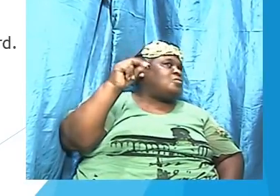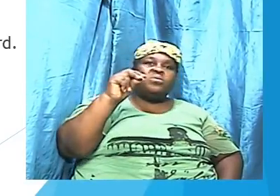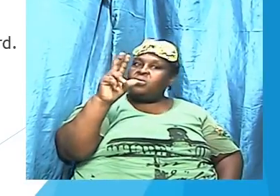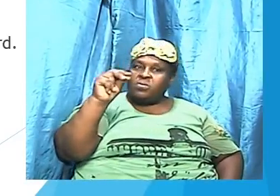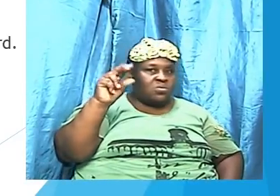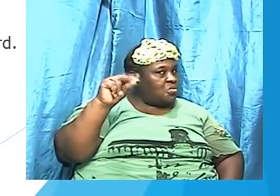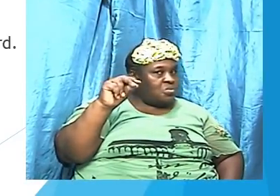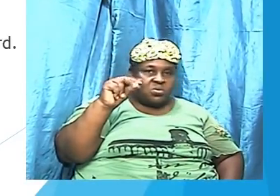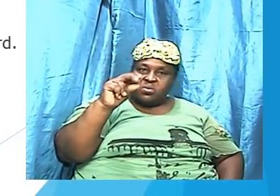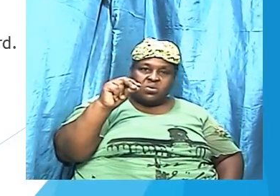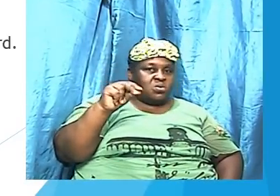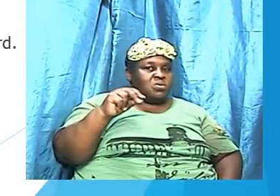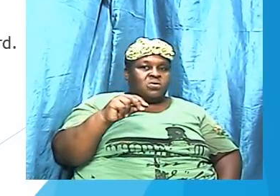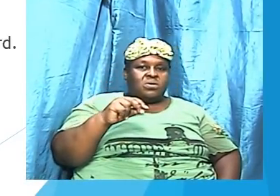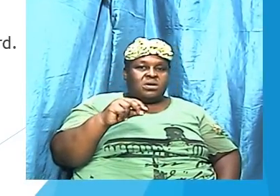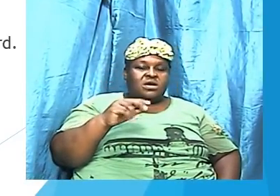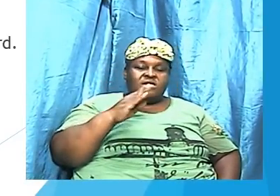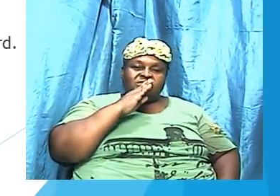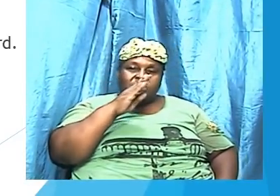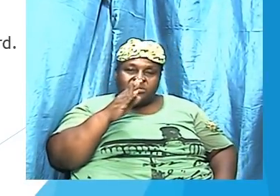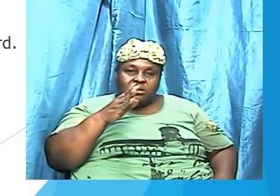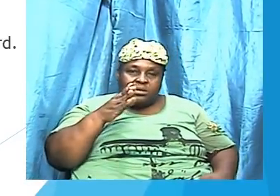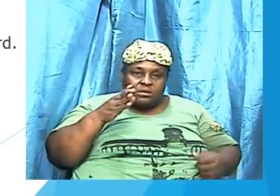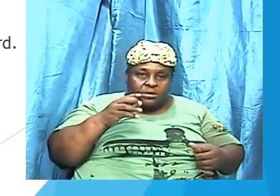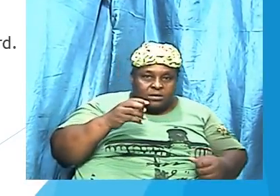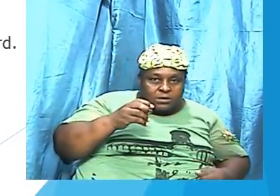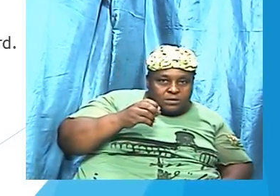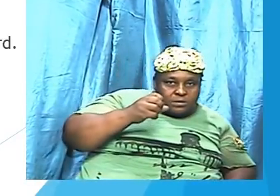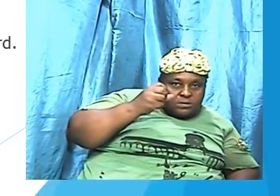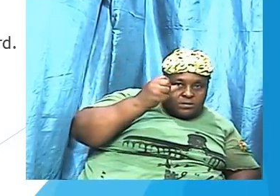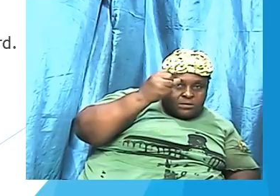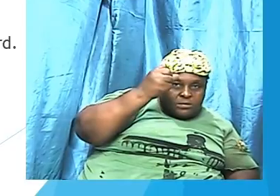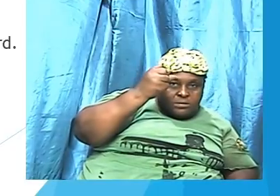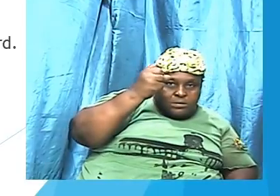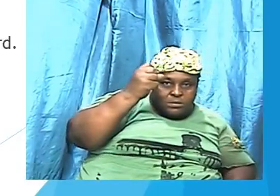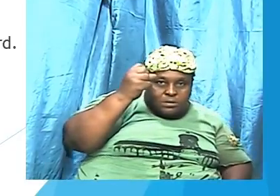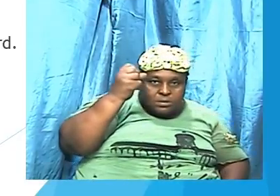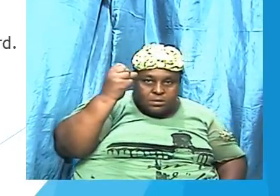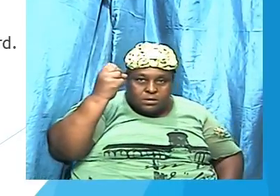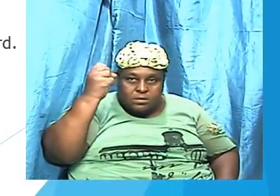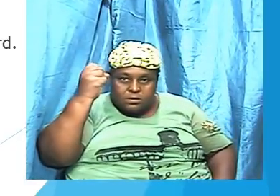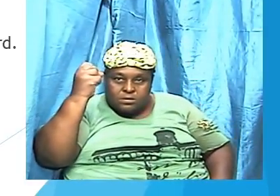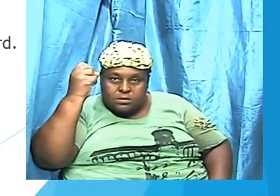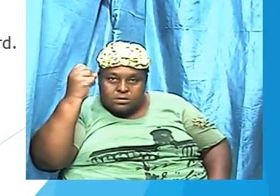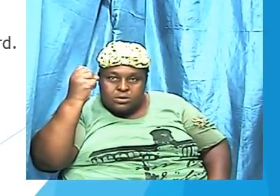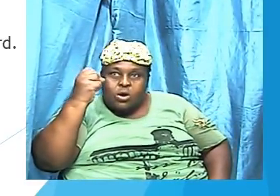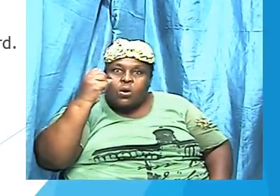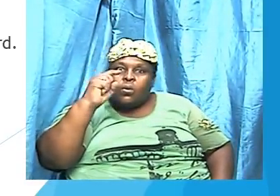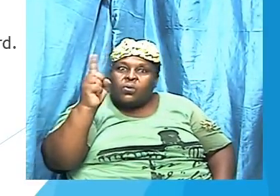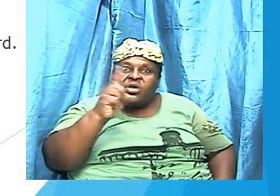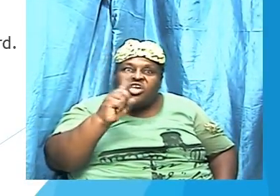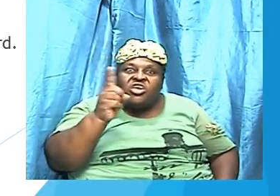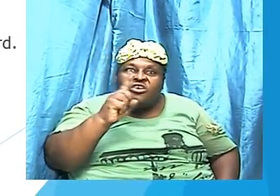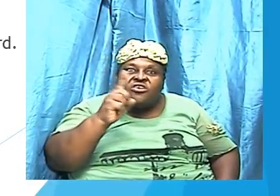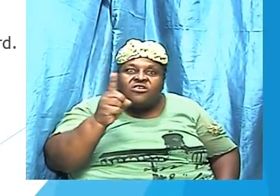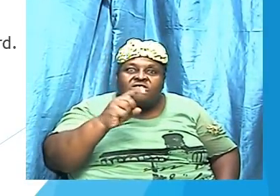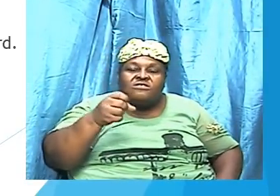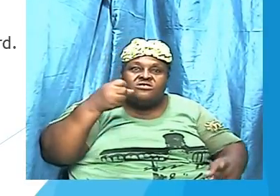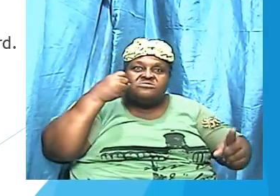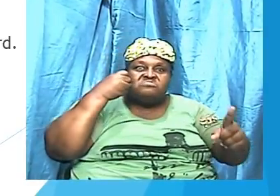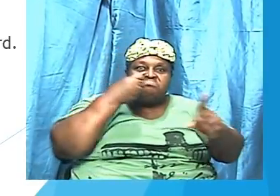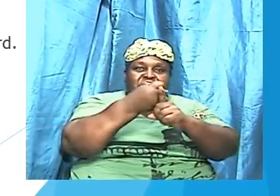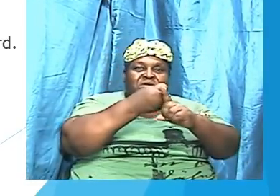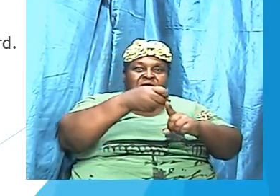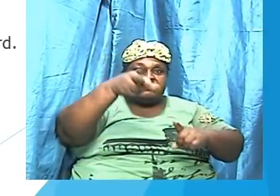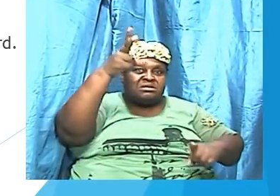and move and be strategic and be clear that we are getting as close as we can because we are going to use that sword and we are not going to